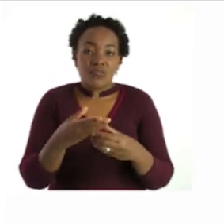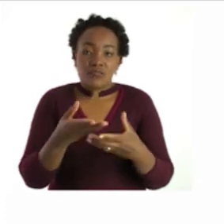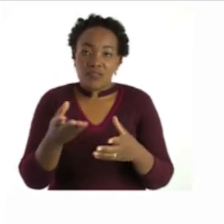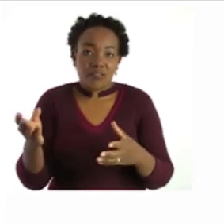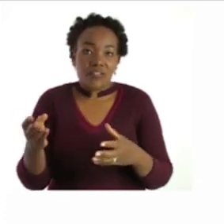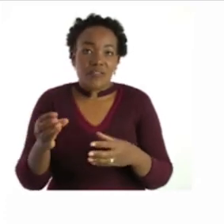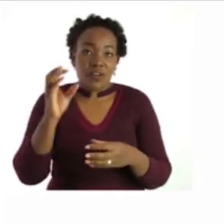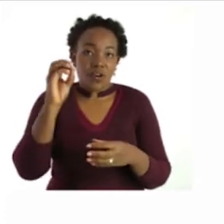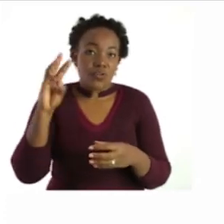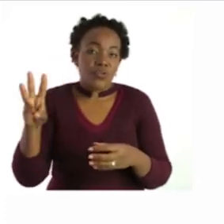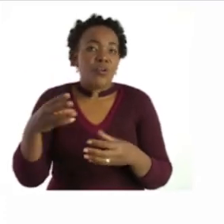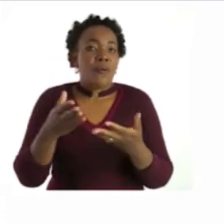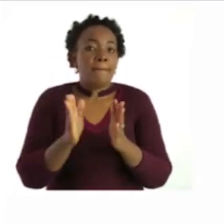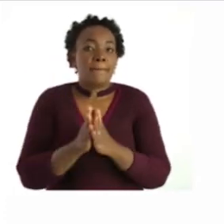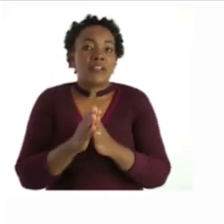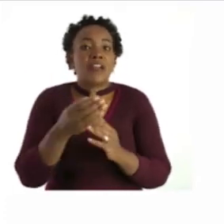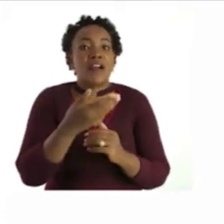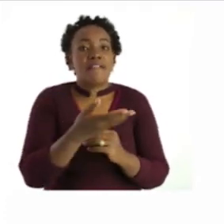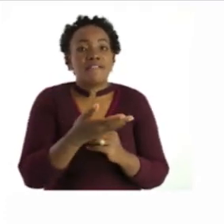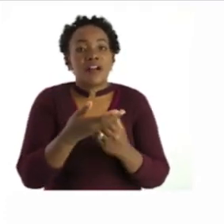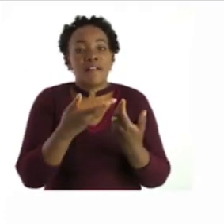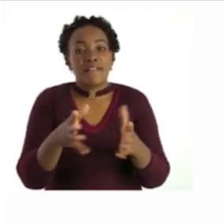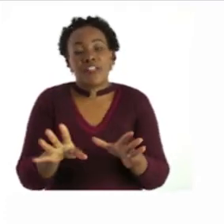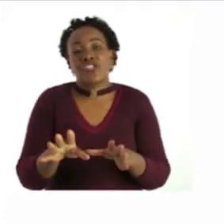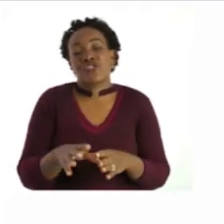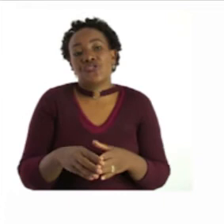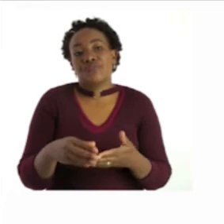please complete the given exercise in our booklet